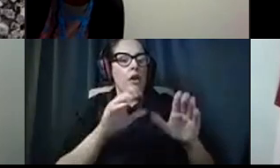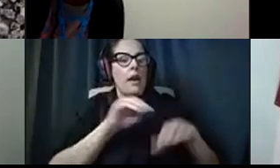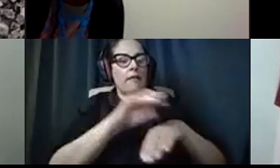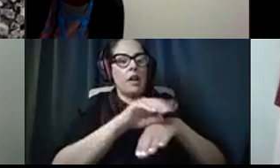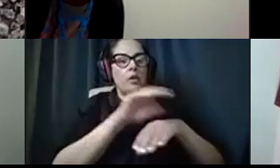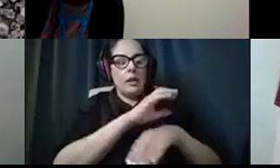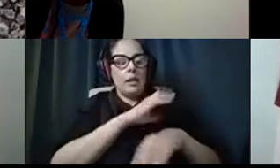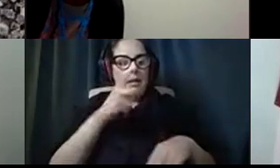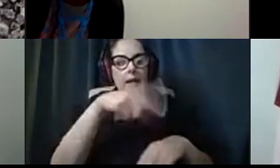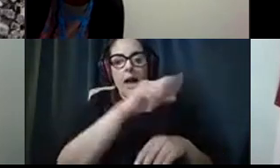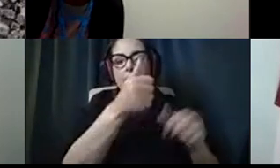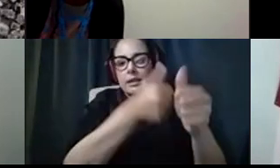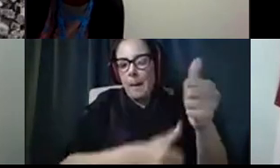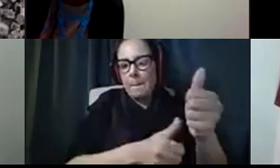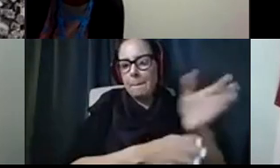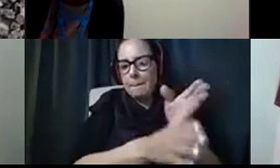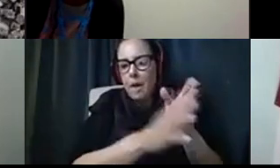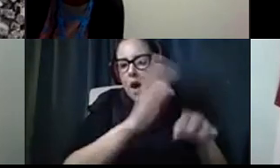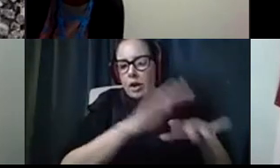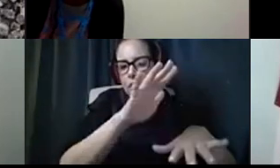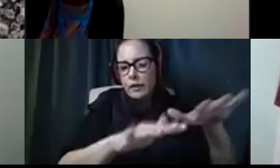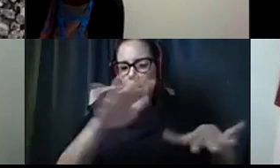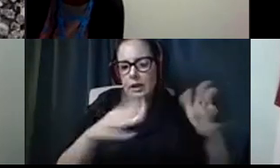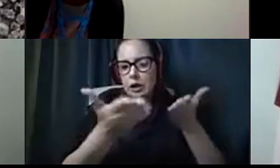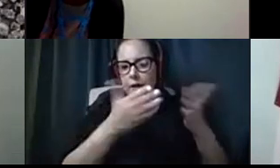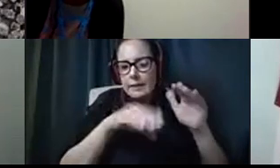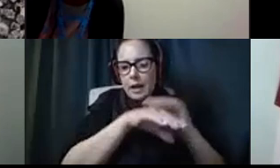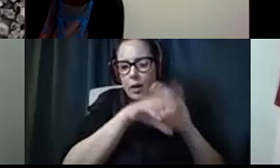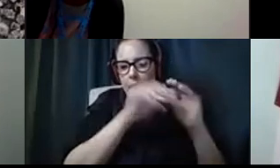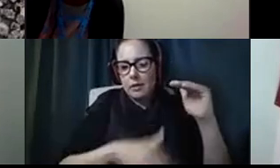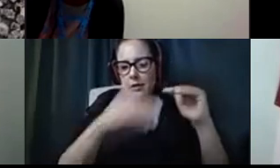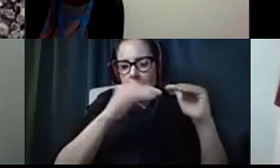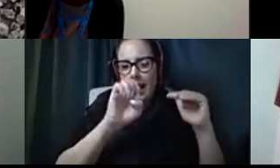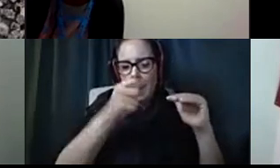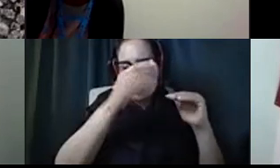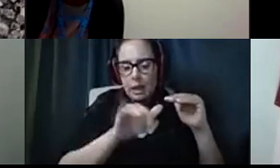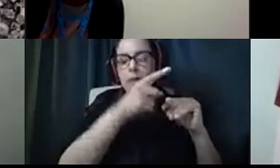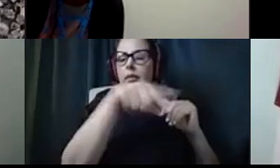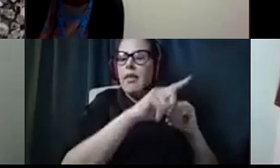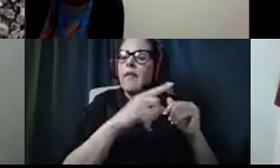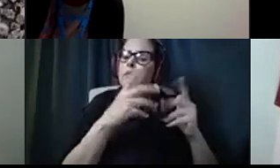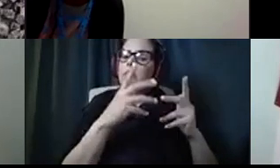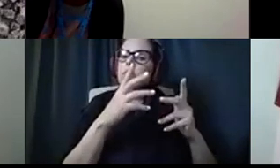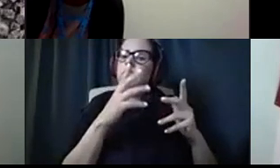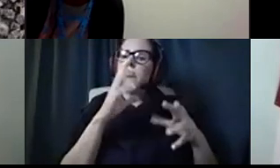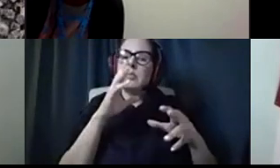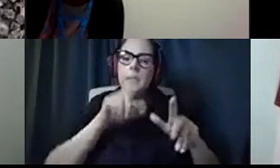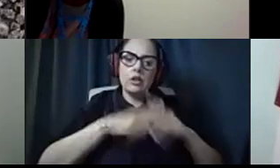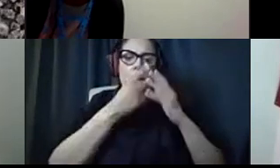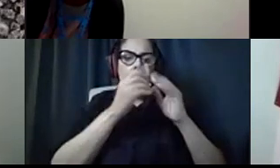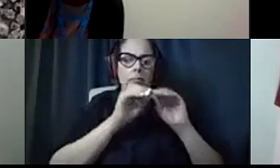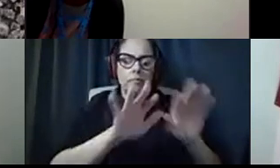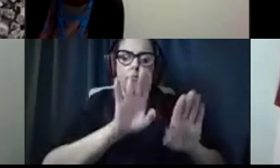they have a subcommittee on diversity, service access, and equity. And they have been launching a pool